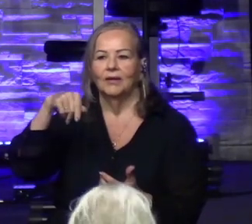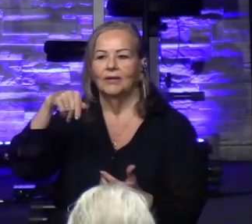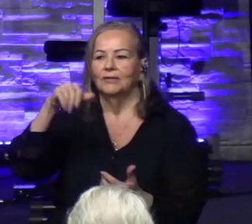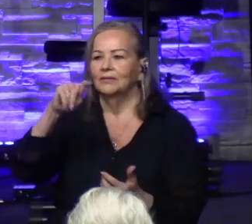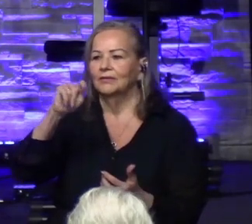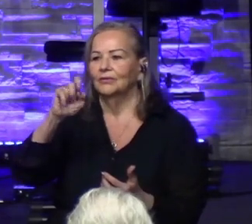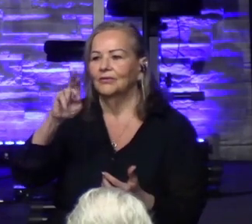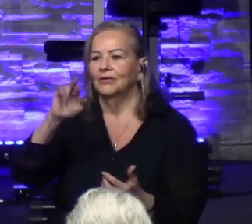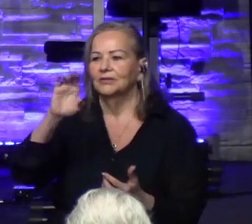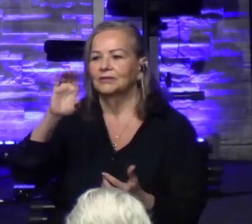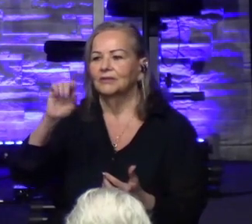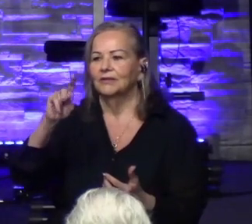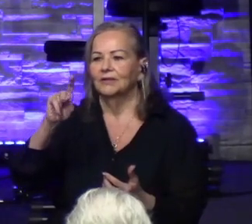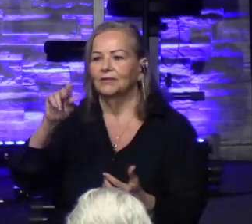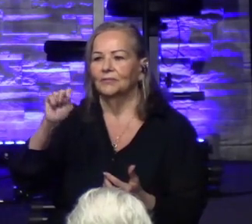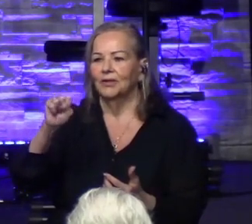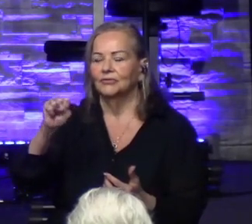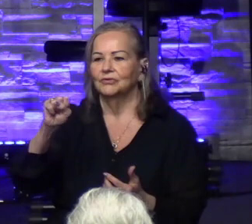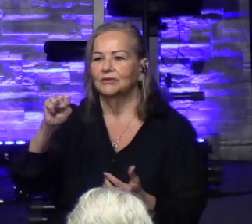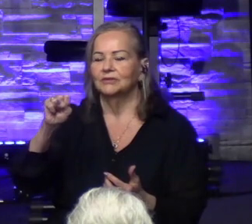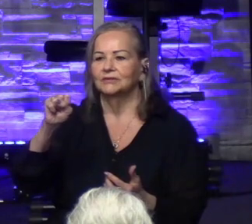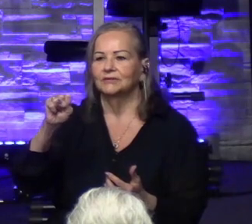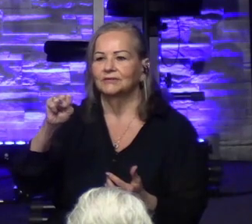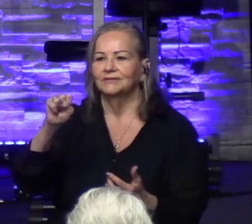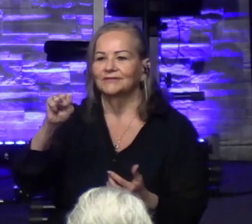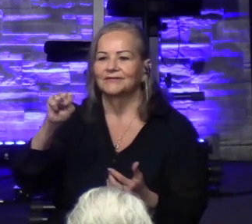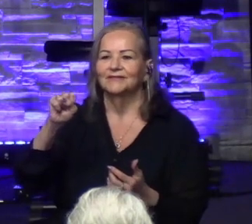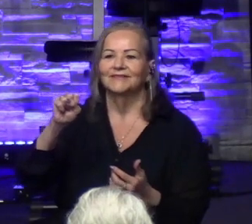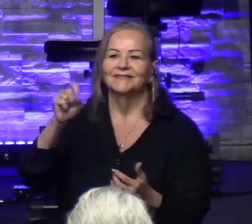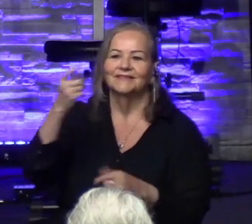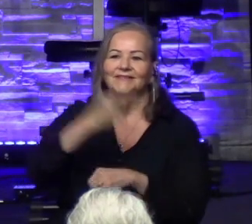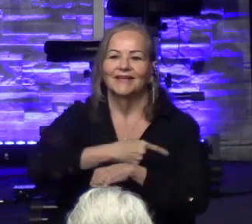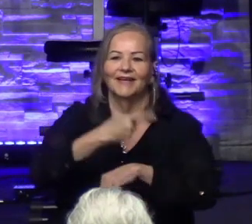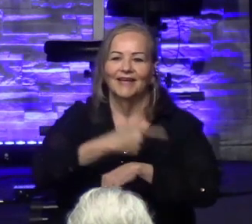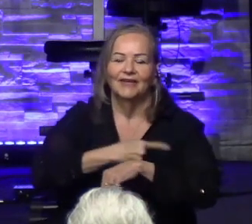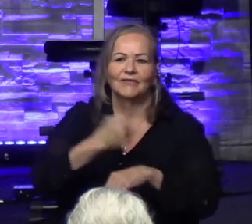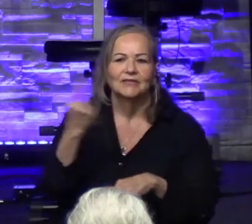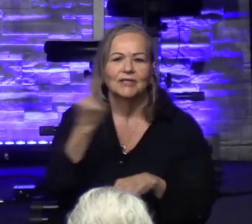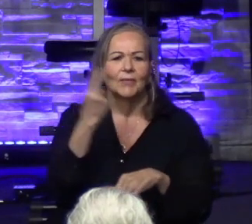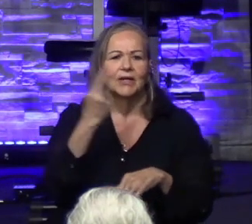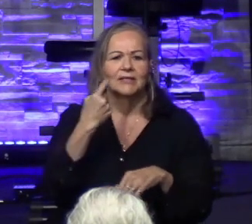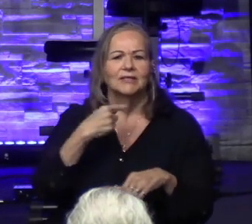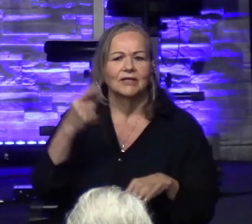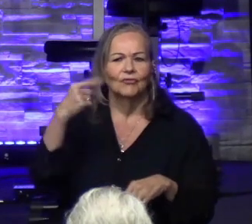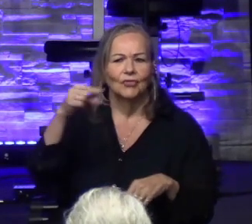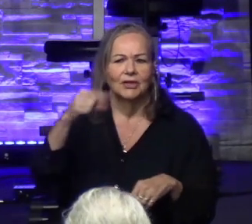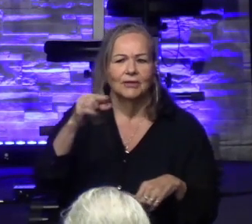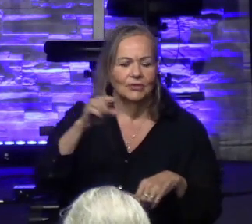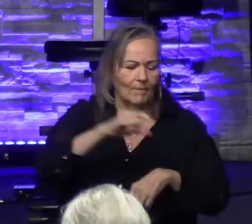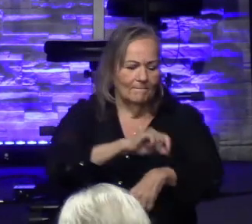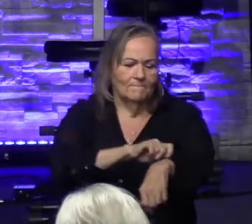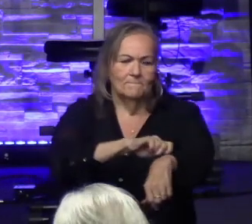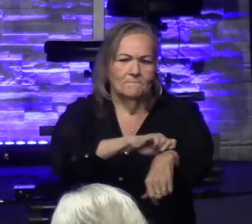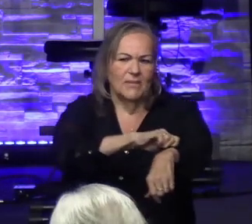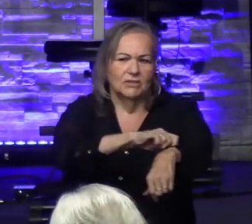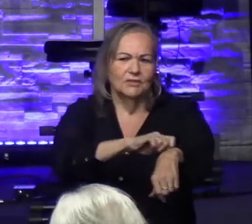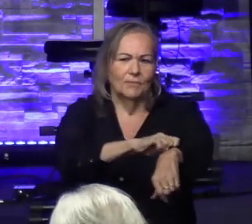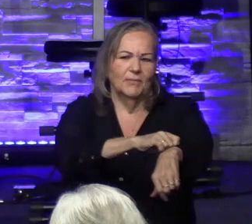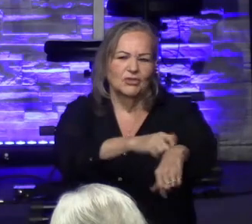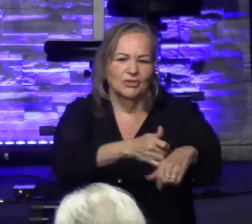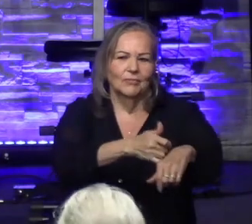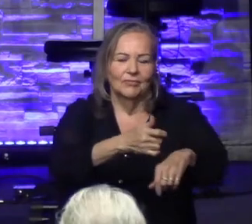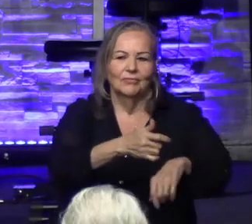If your person next to you is not wearing green, go ahead and give them a little pinch right now. give a little squeeze right there.